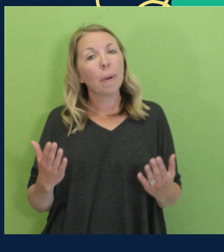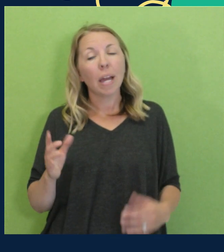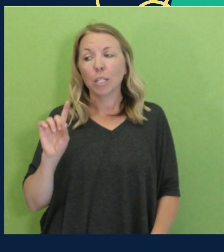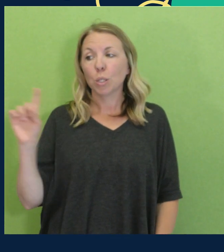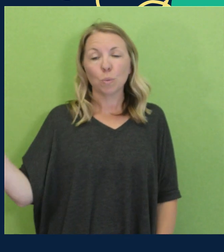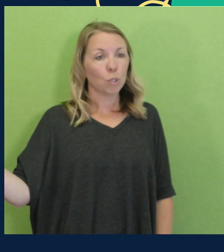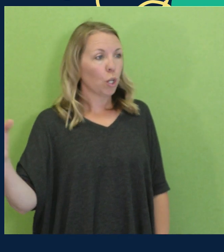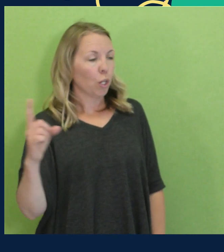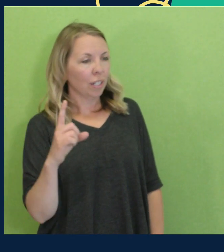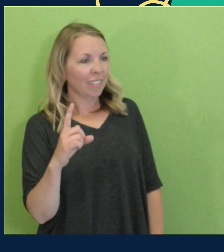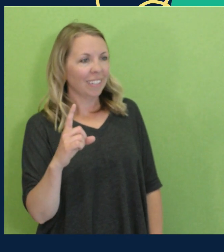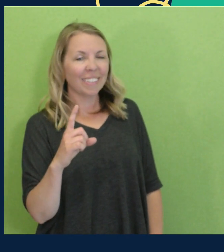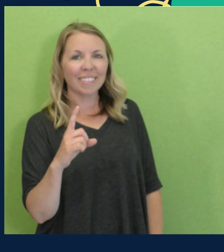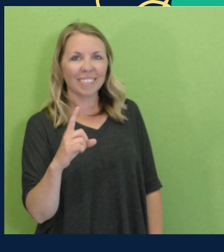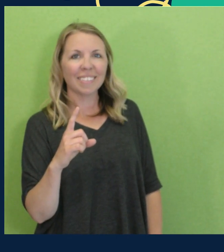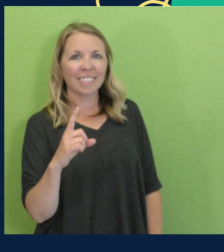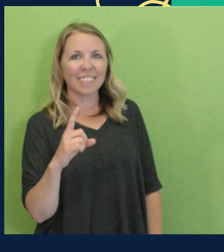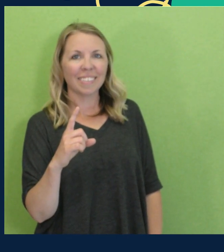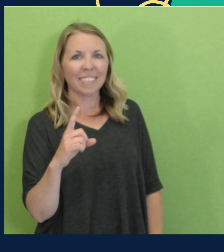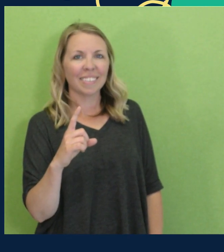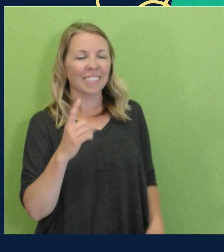But you suddenly turned